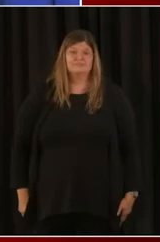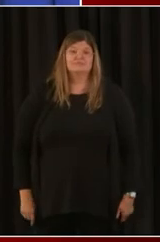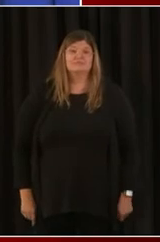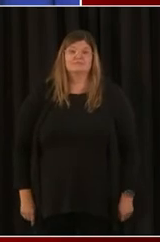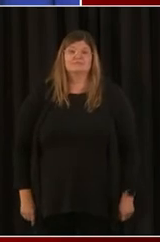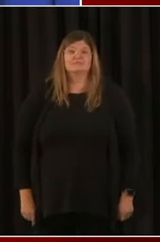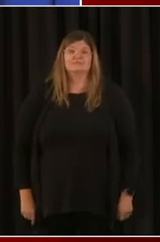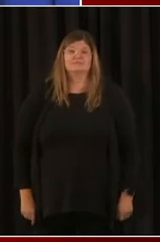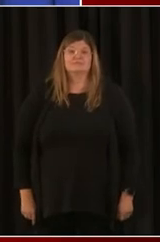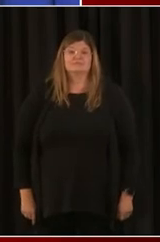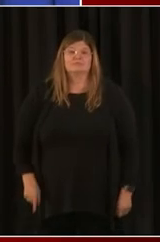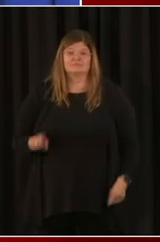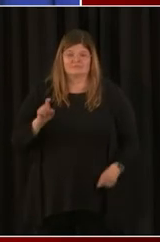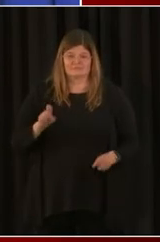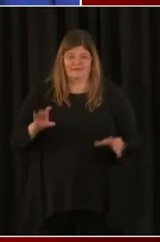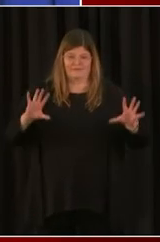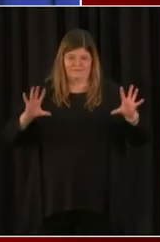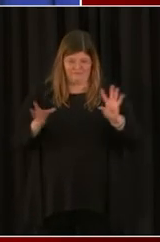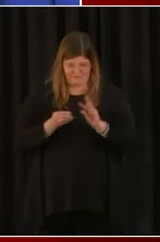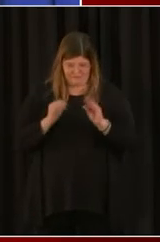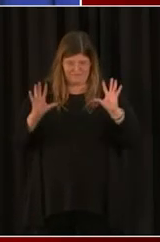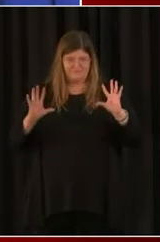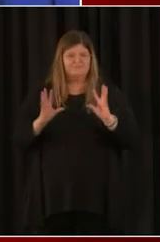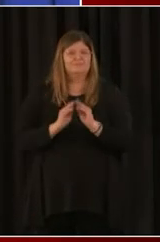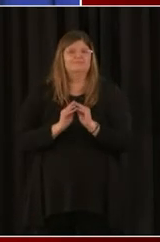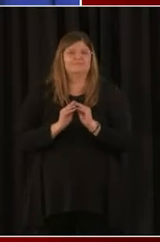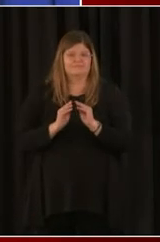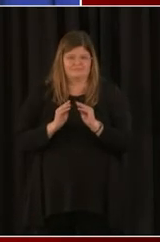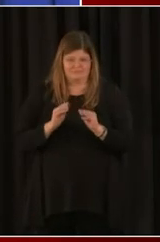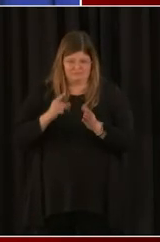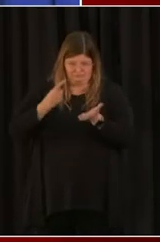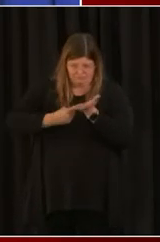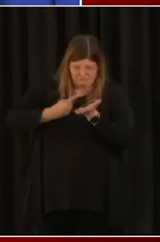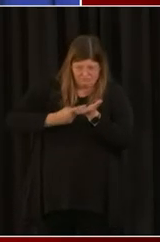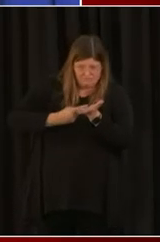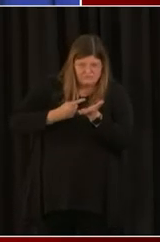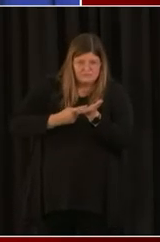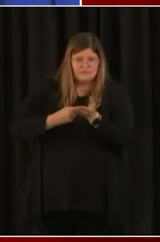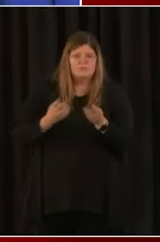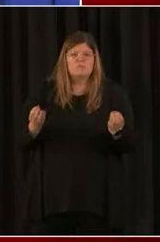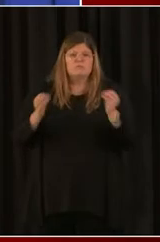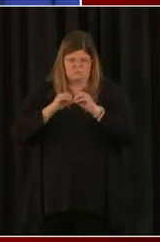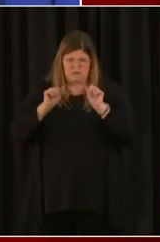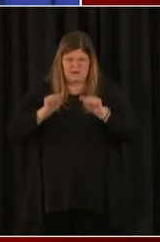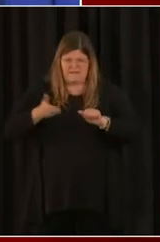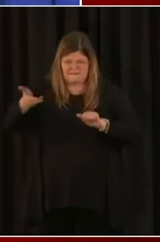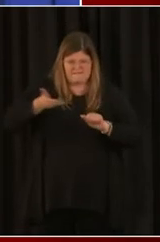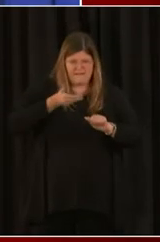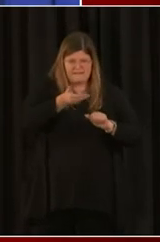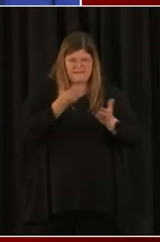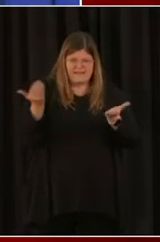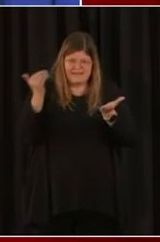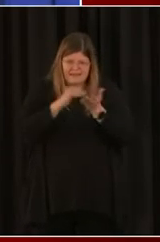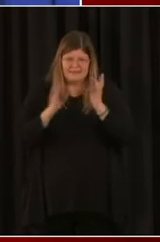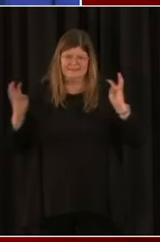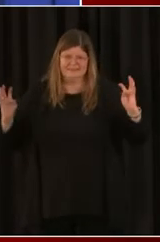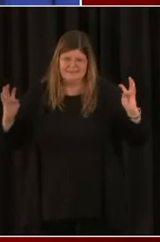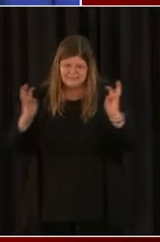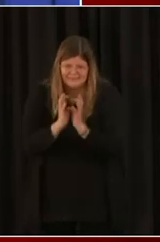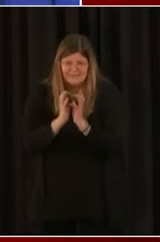in the coming weeks to talk about that program. Because I know there's a lot of entities,